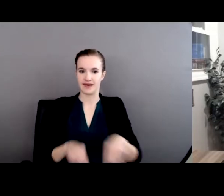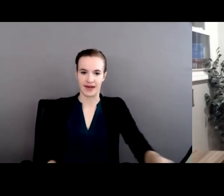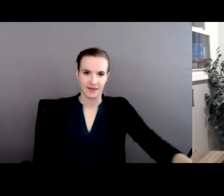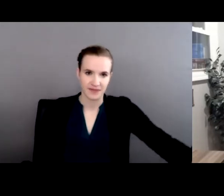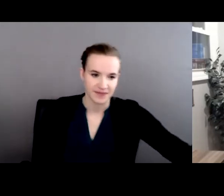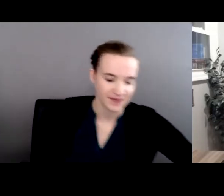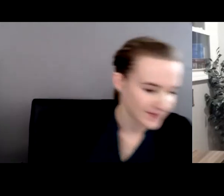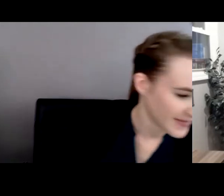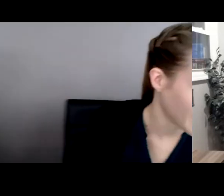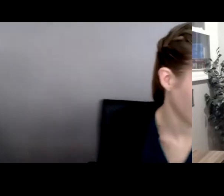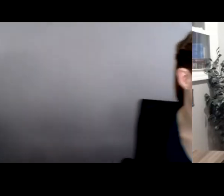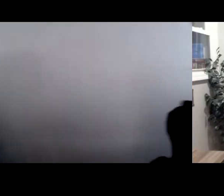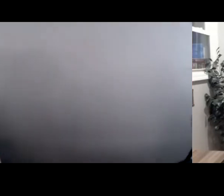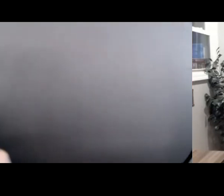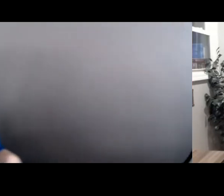Let's see.